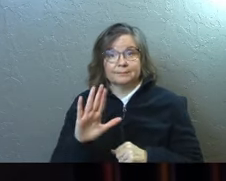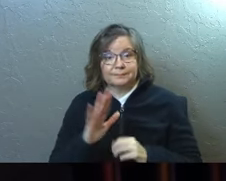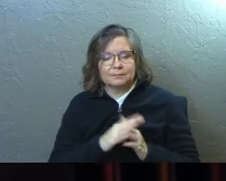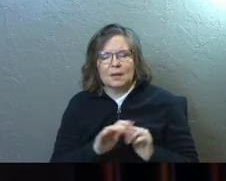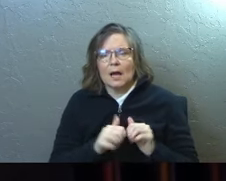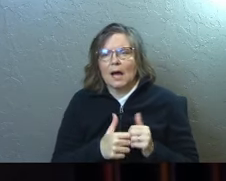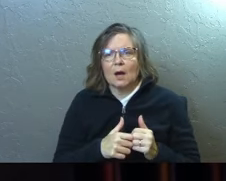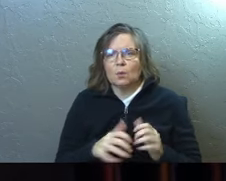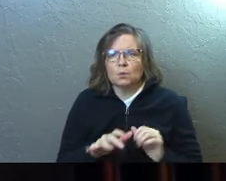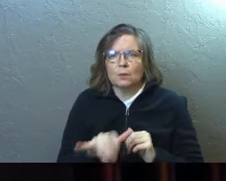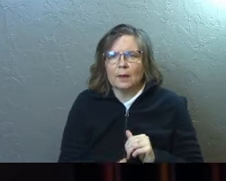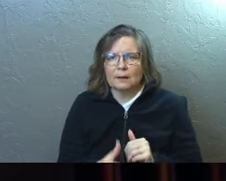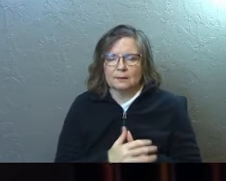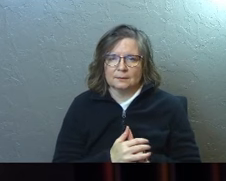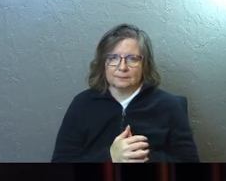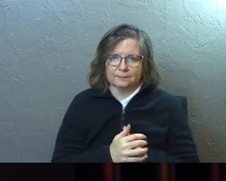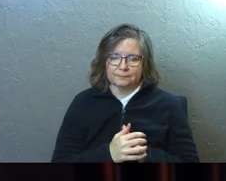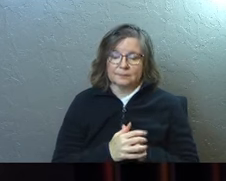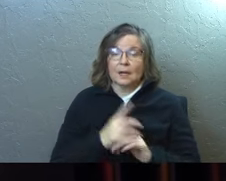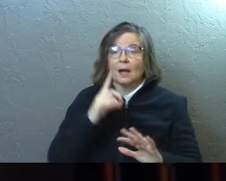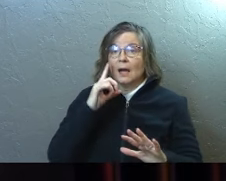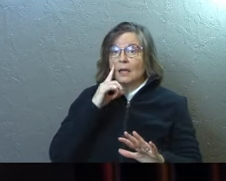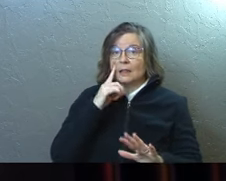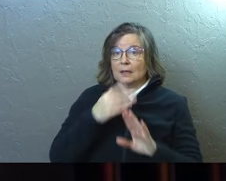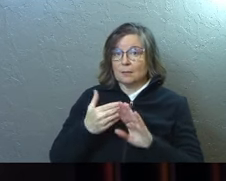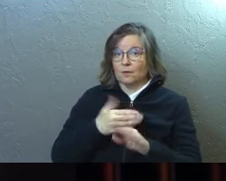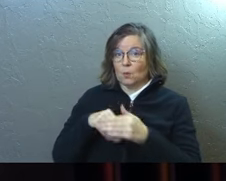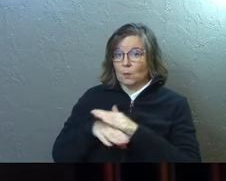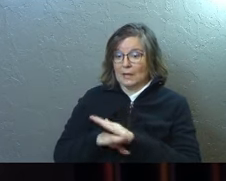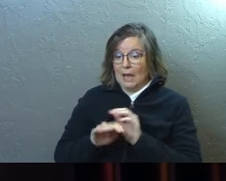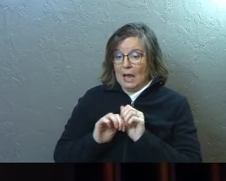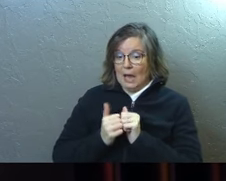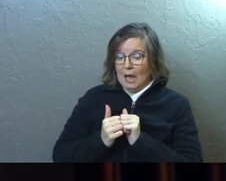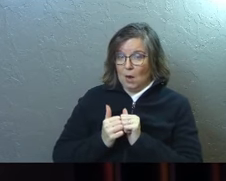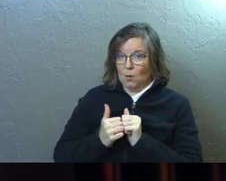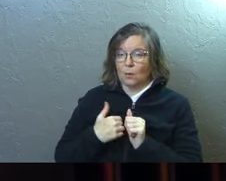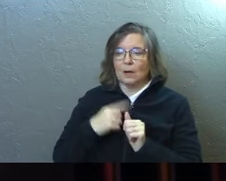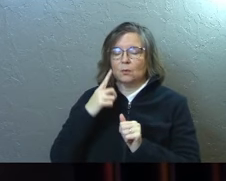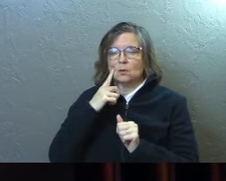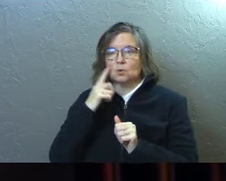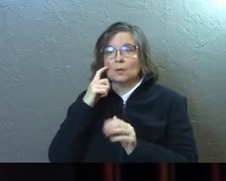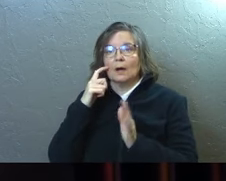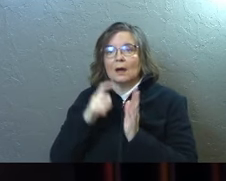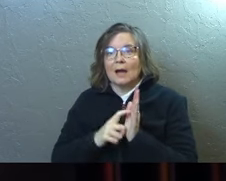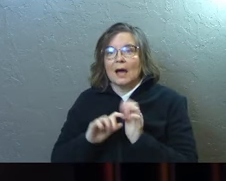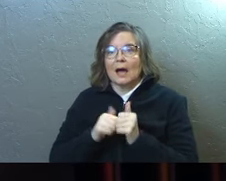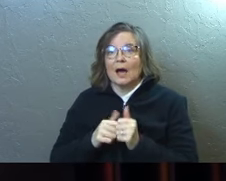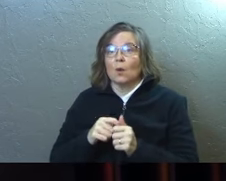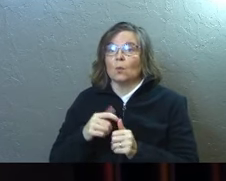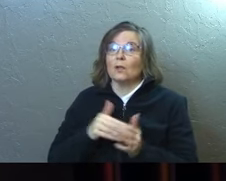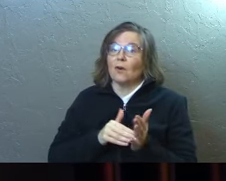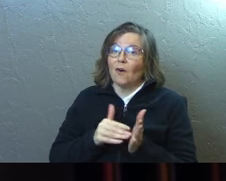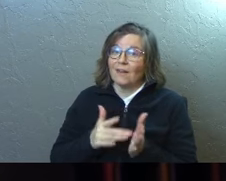speaking, how do we do it? I think before we get into how we do it, I think we should acknowledge how we often do it wrong